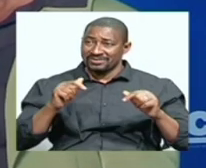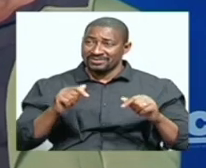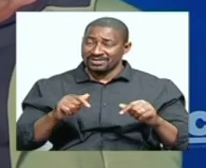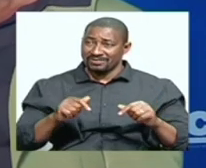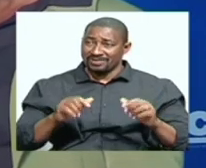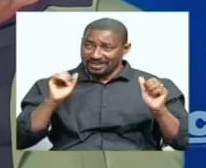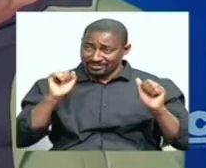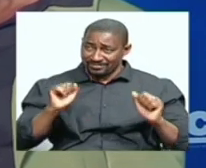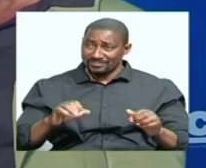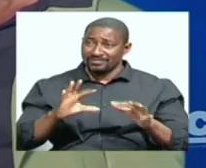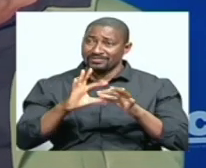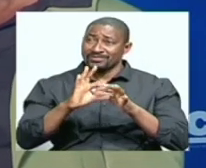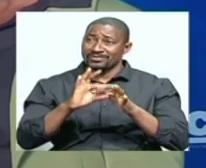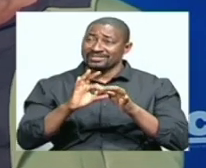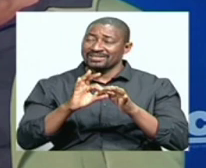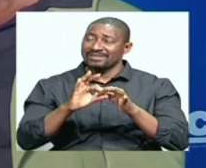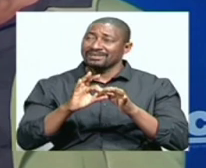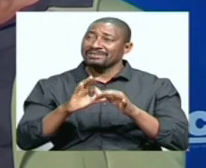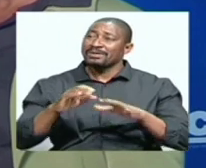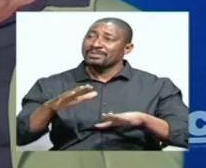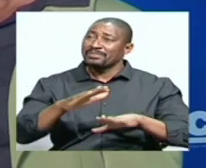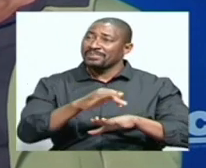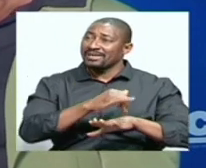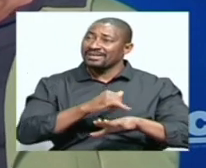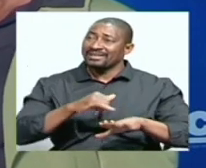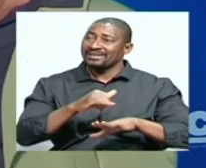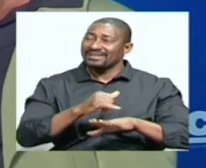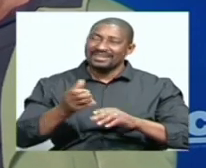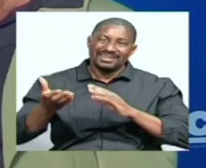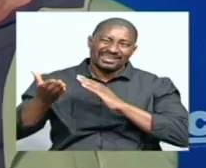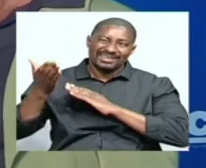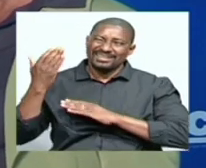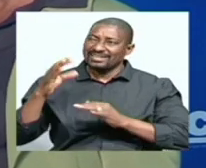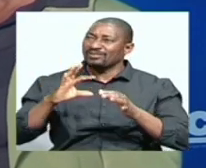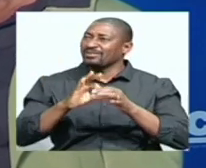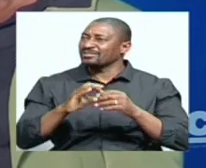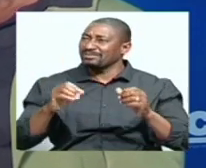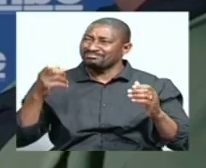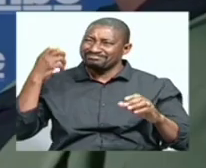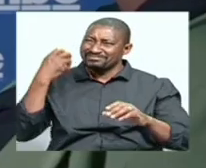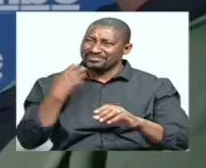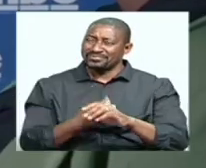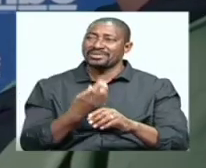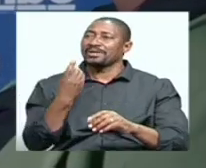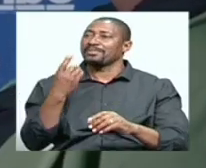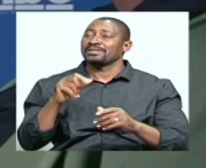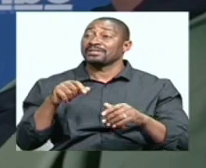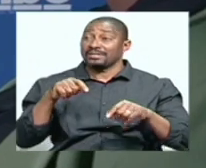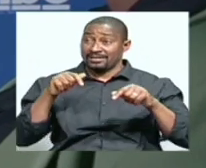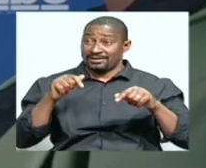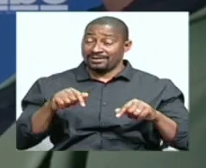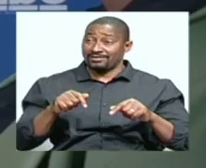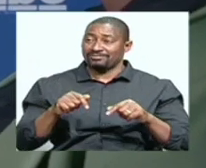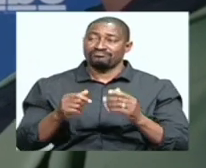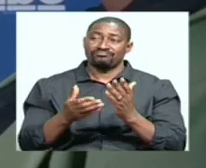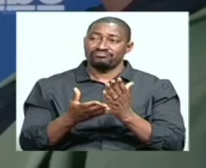areas where ordinarily we would not. So that element of technology is actually helping us a great deal. So what we can